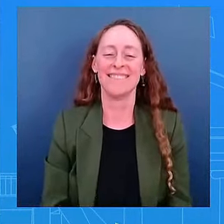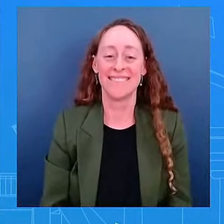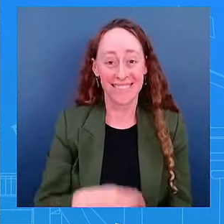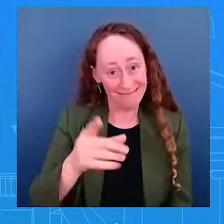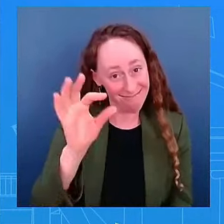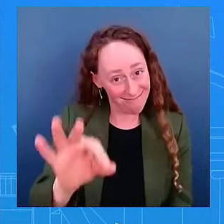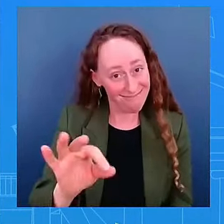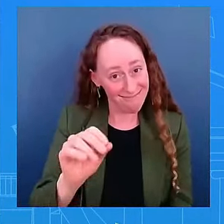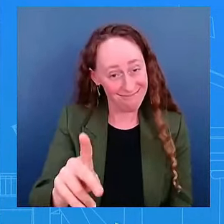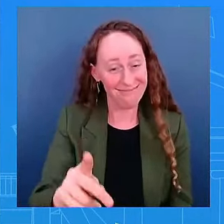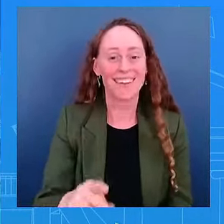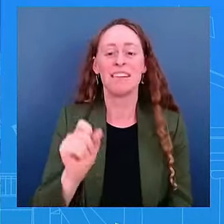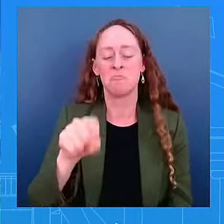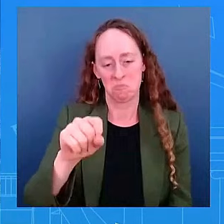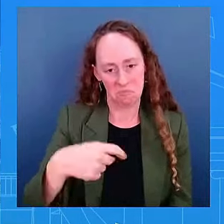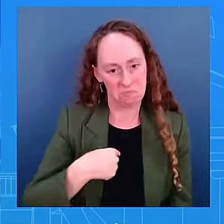you in while.